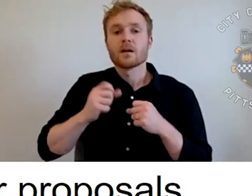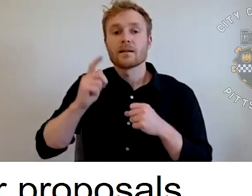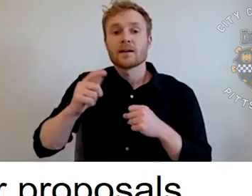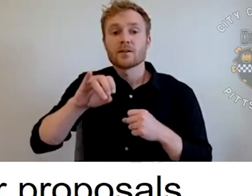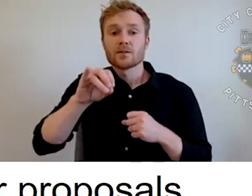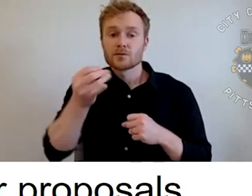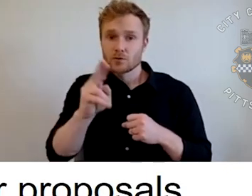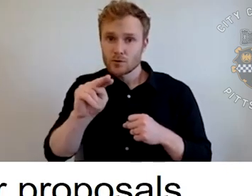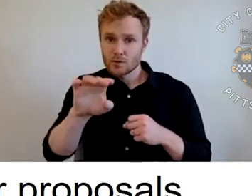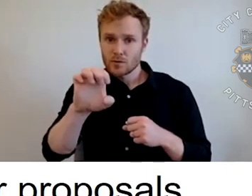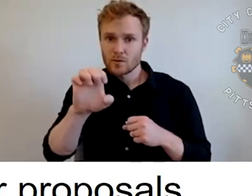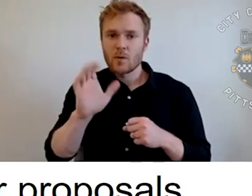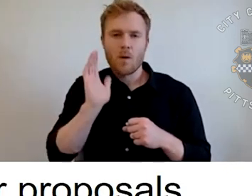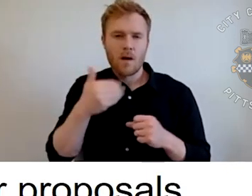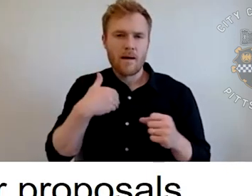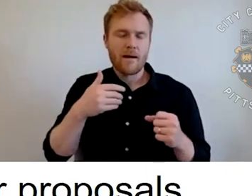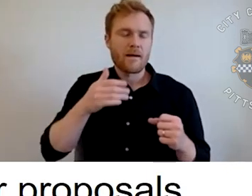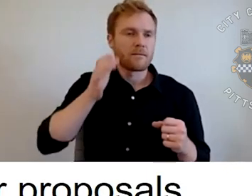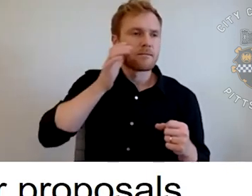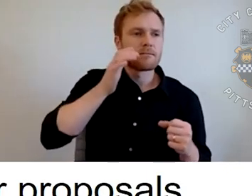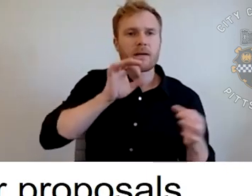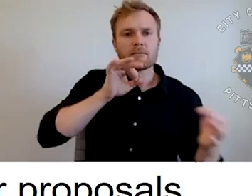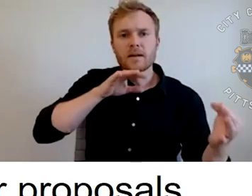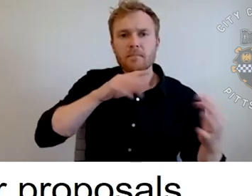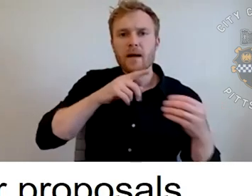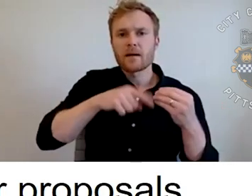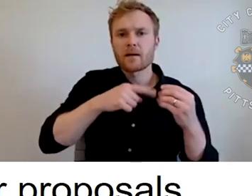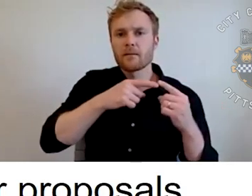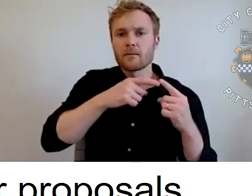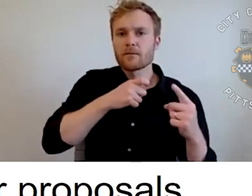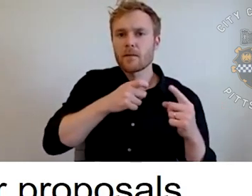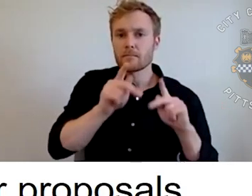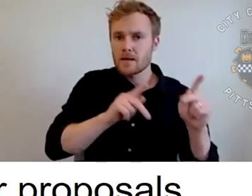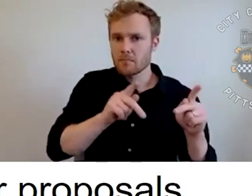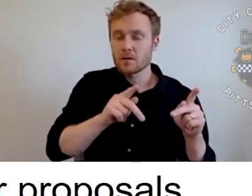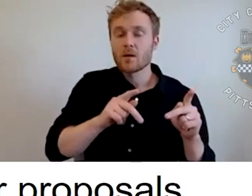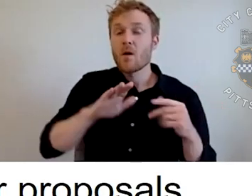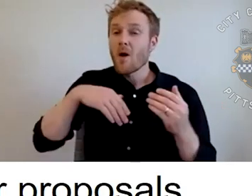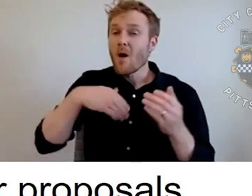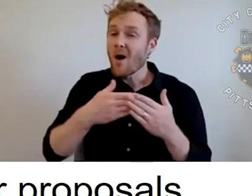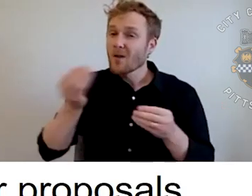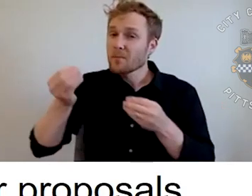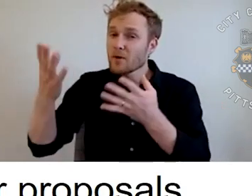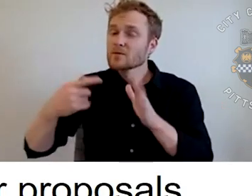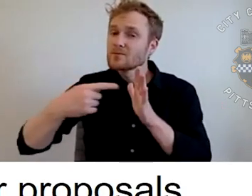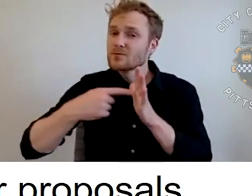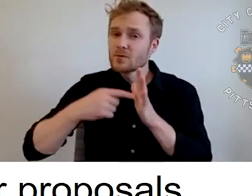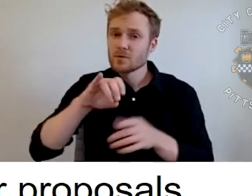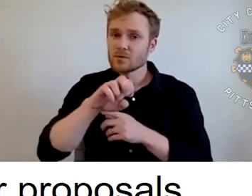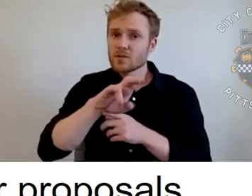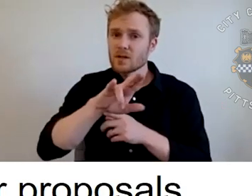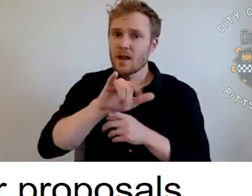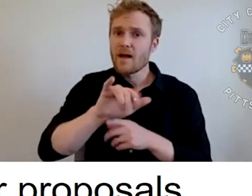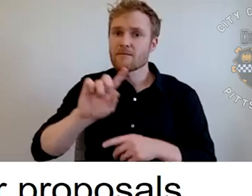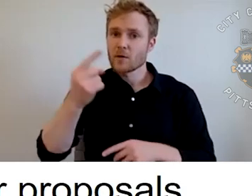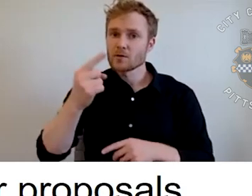gather feedback from the public. And then all the proposals are due July 1st. In July and August, our office spends a